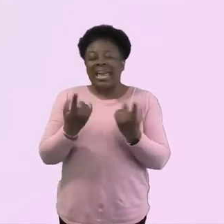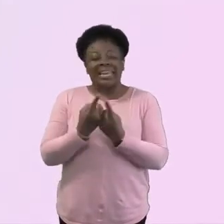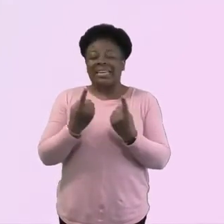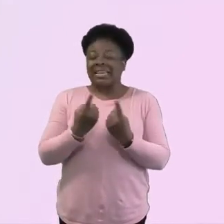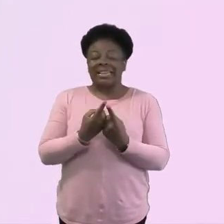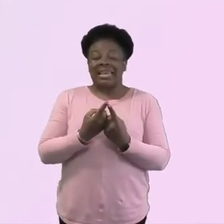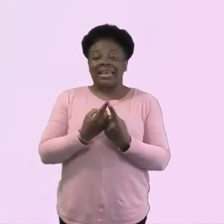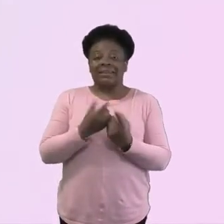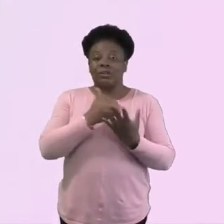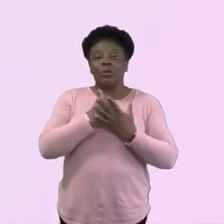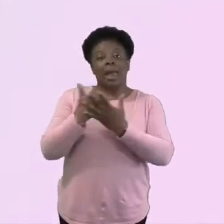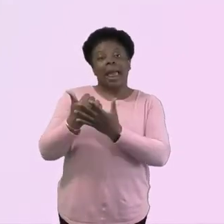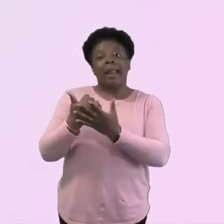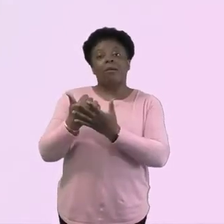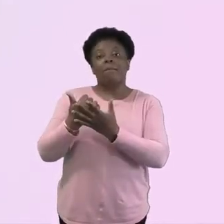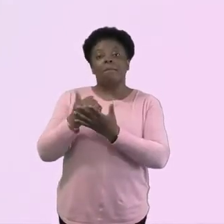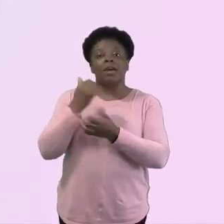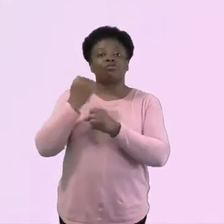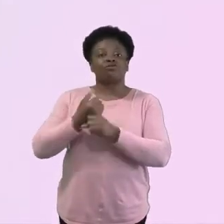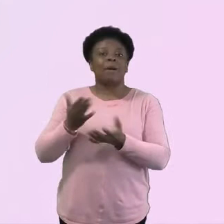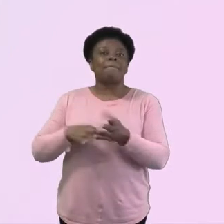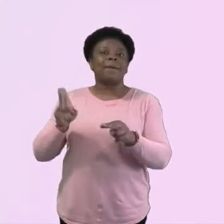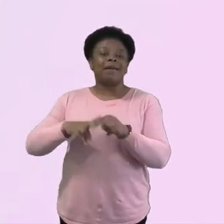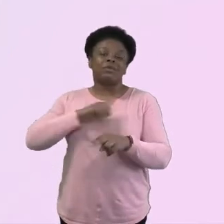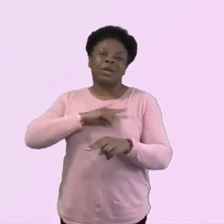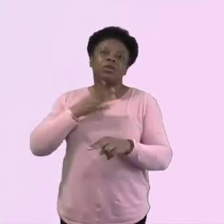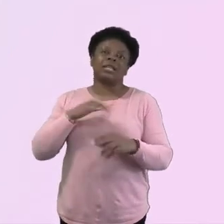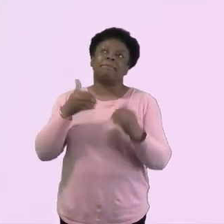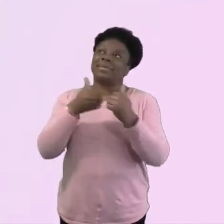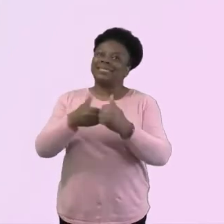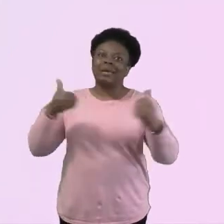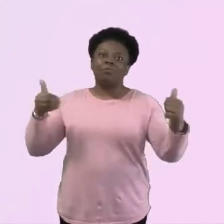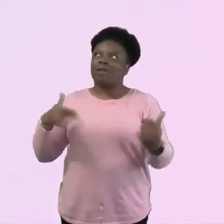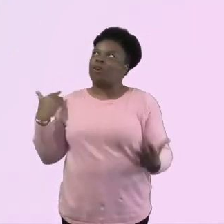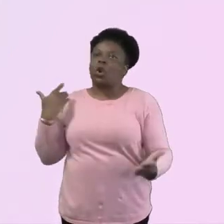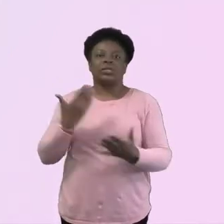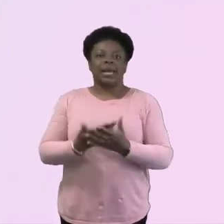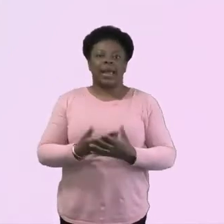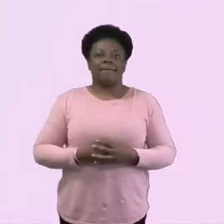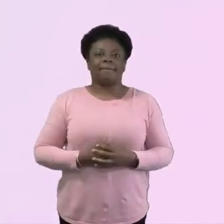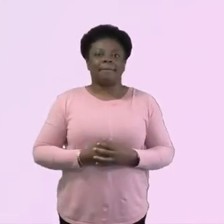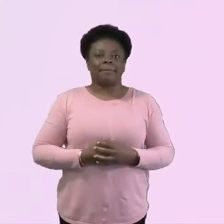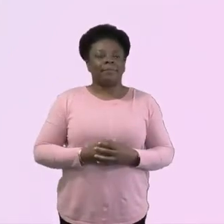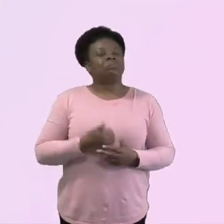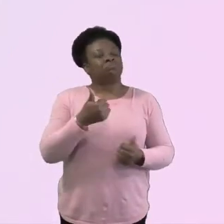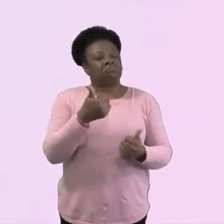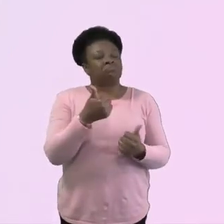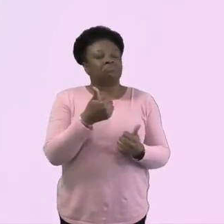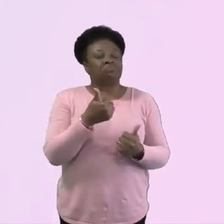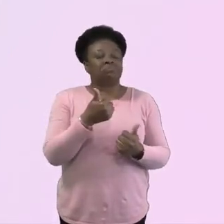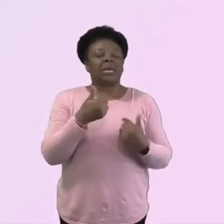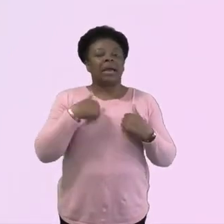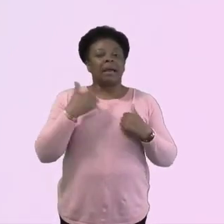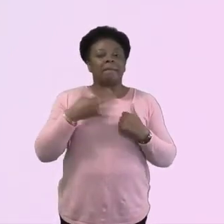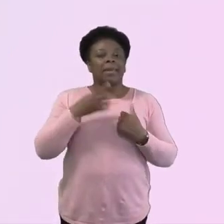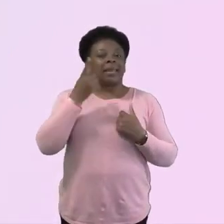Wow, that's a great question. Something that I've been following a lot online is called Together at Home. And there's some